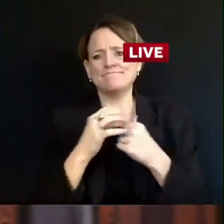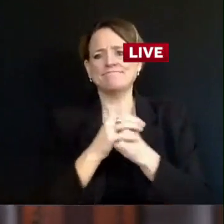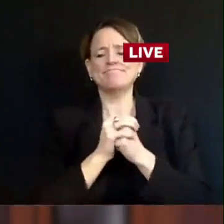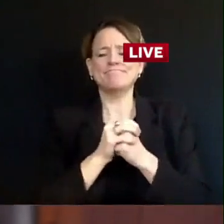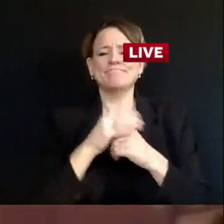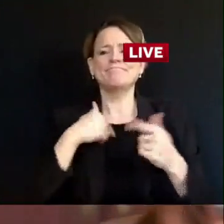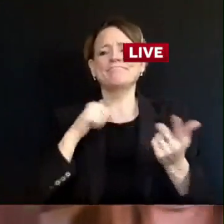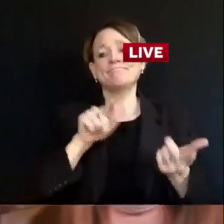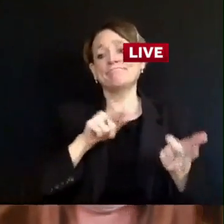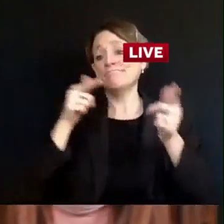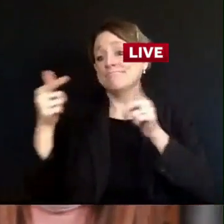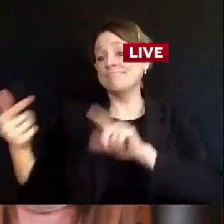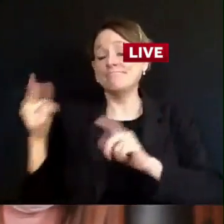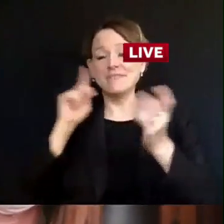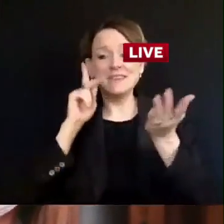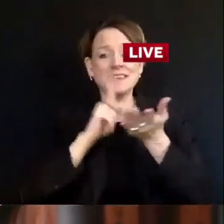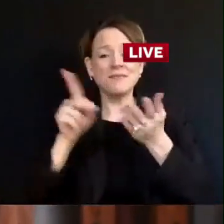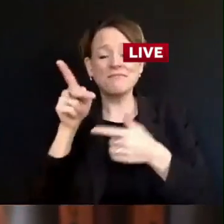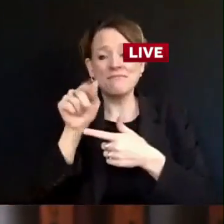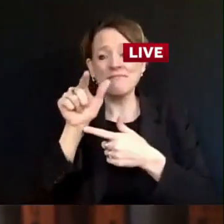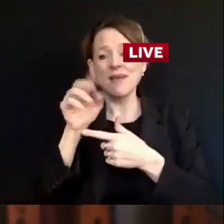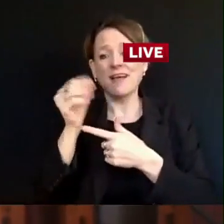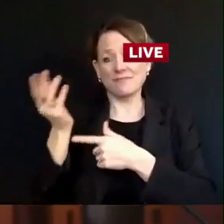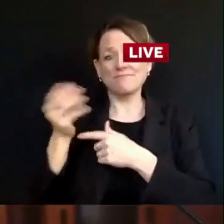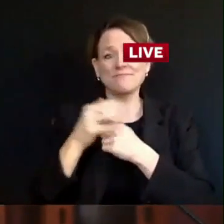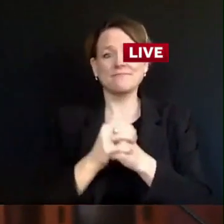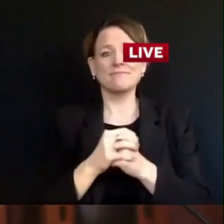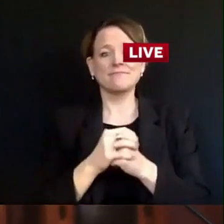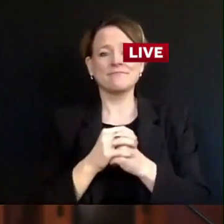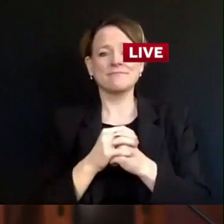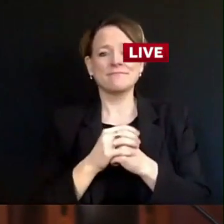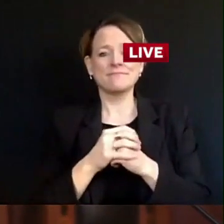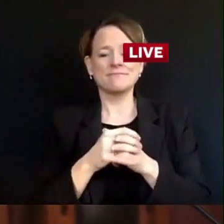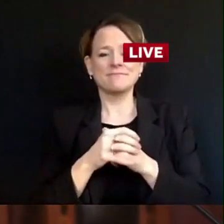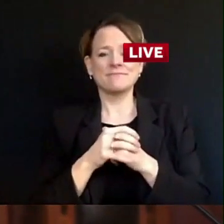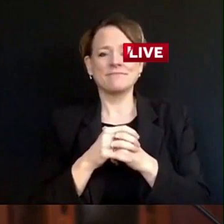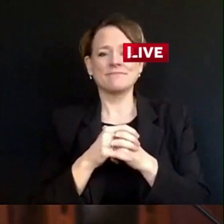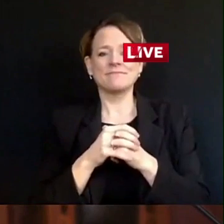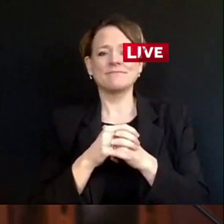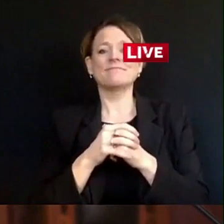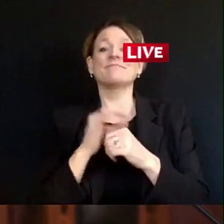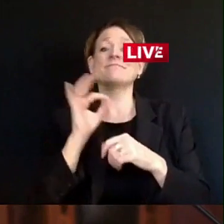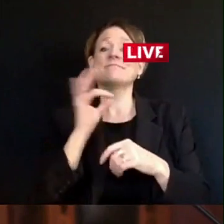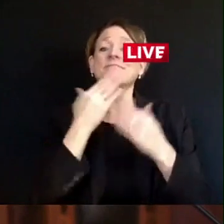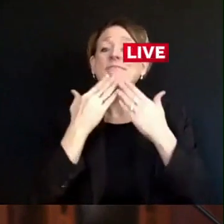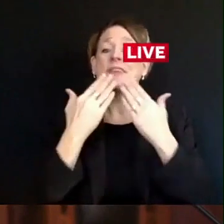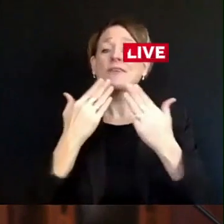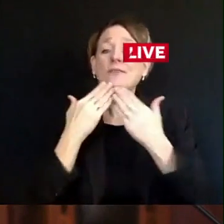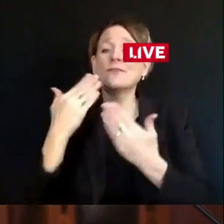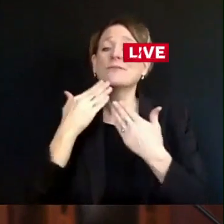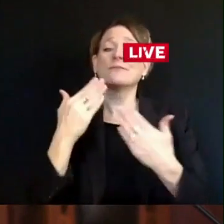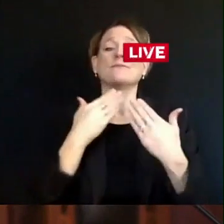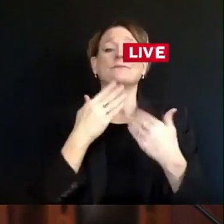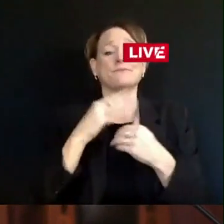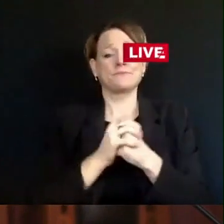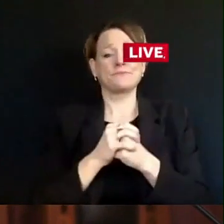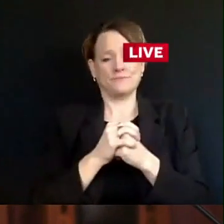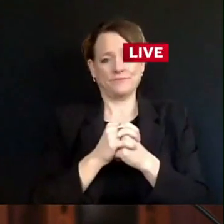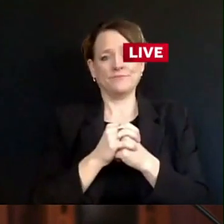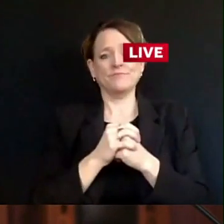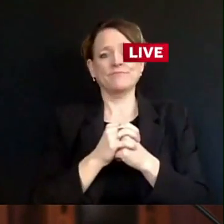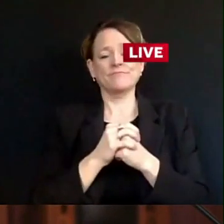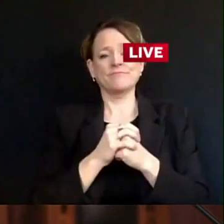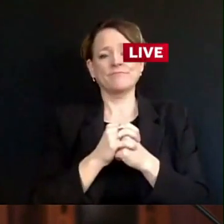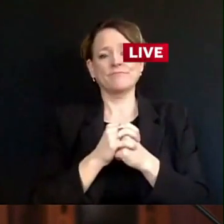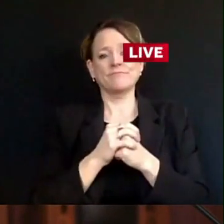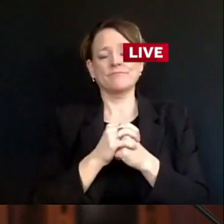Andrea. Thanks, Governor. Good morning, everyone, and thanks for joining us again. Since yesterday, we have added 5